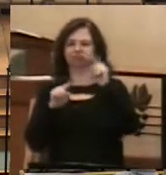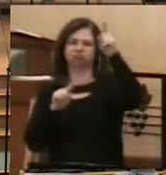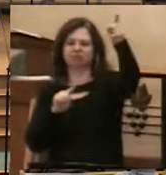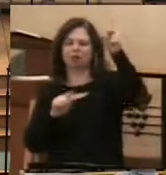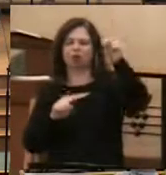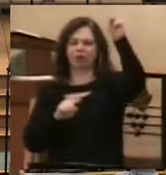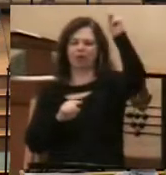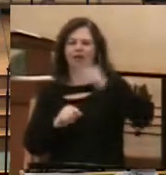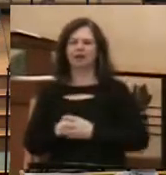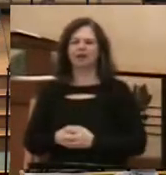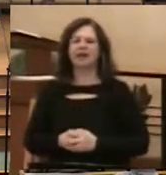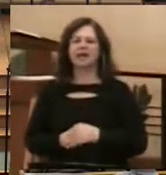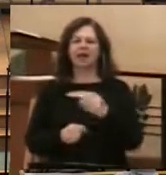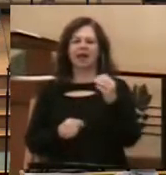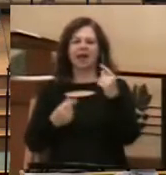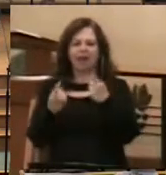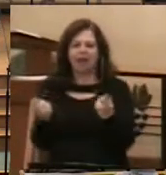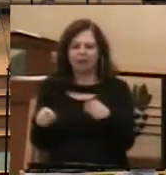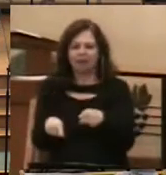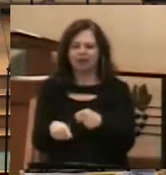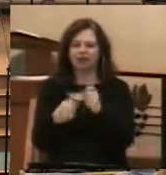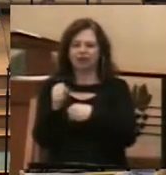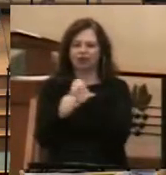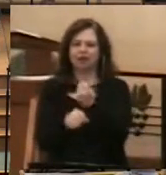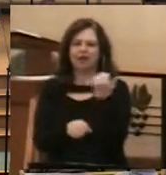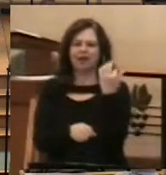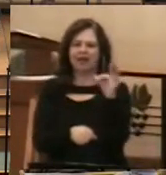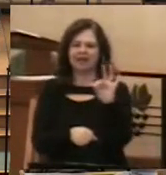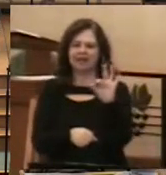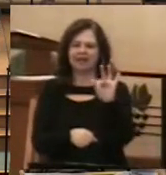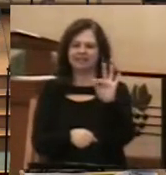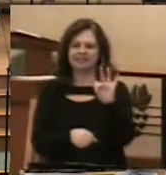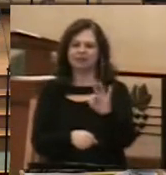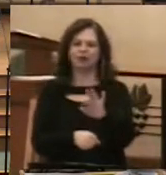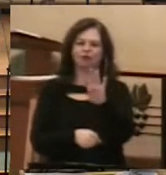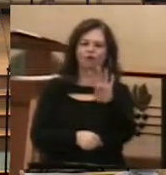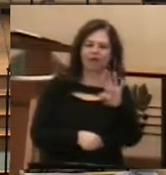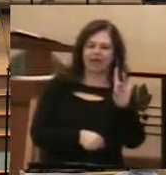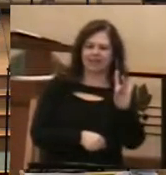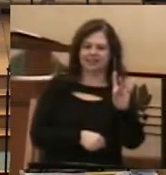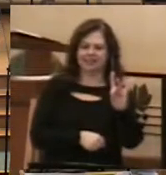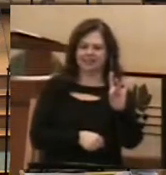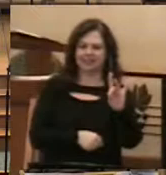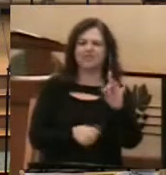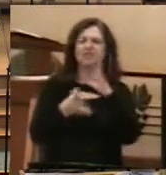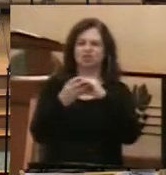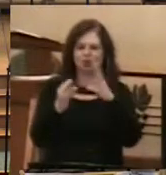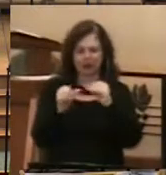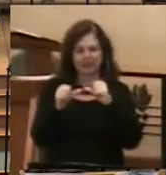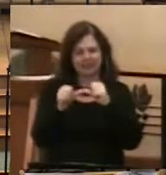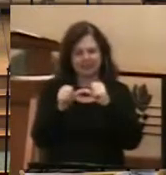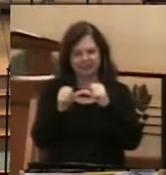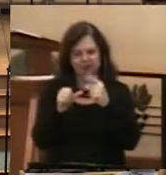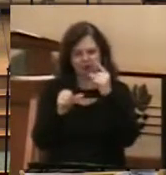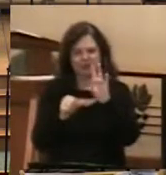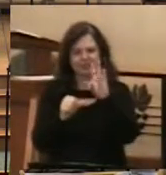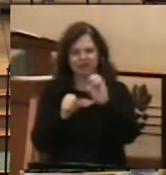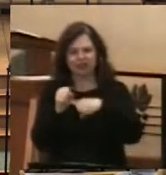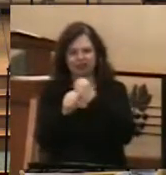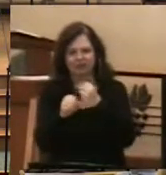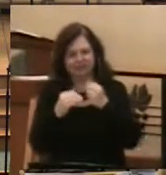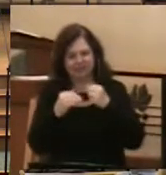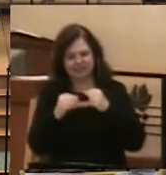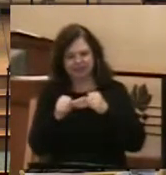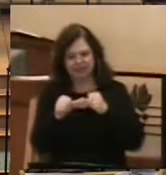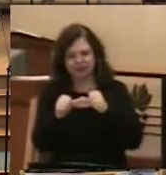1948, late in December of 1948, and continues to live on for 70 years. It was front